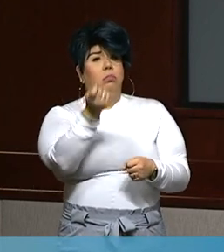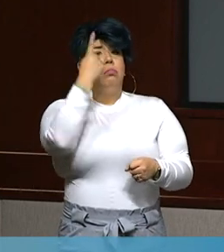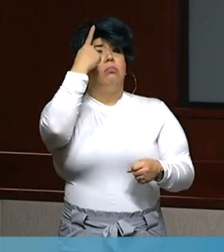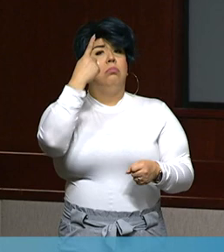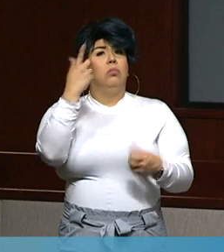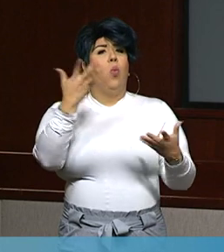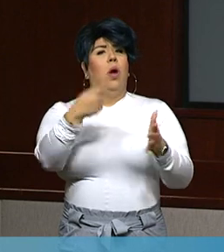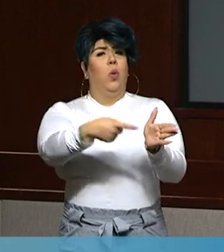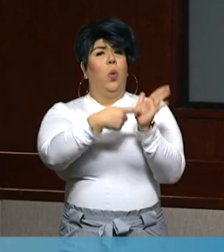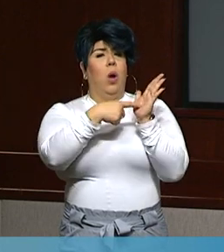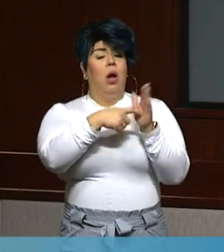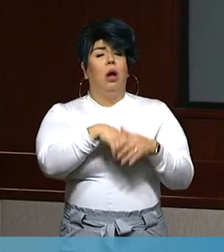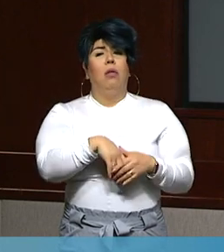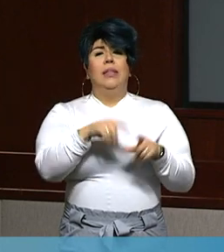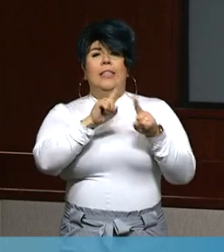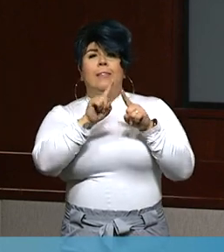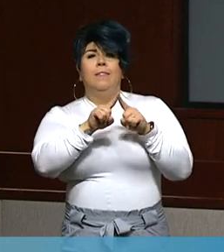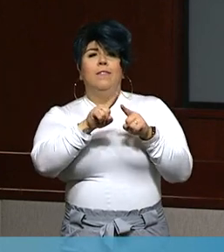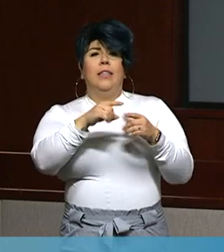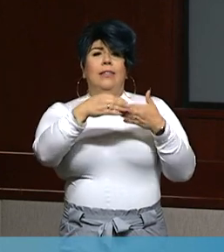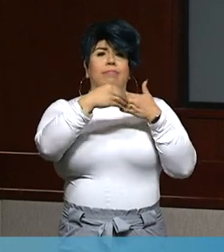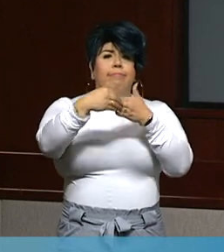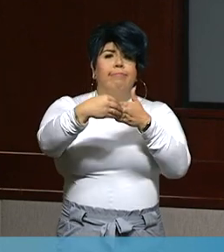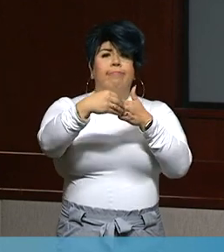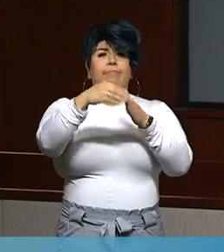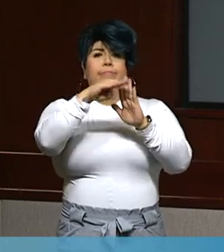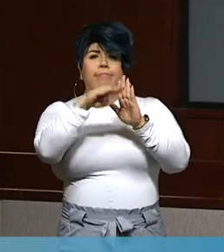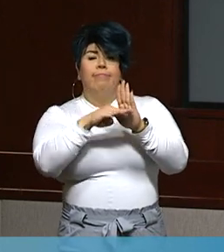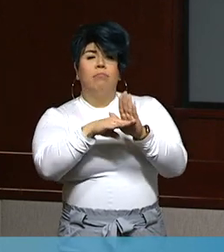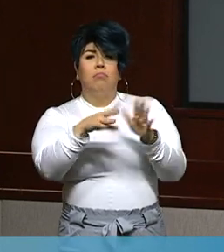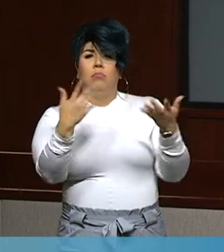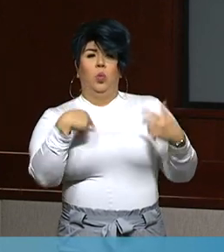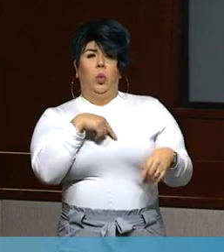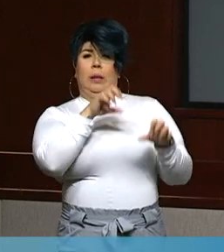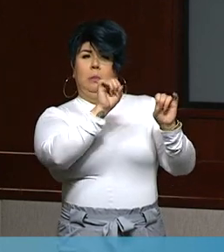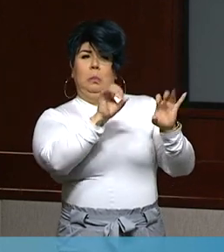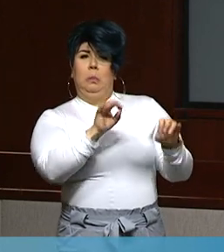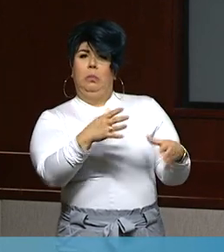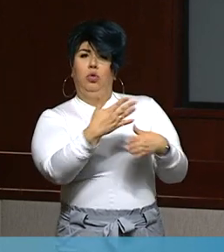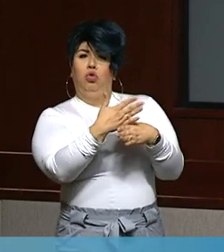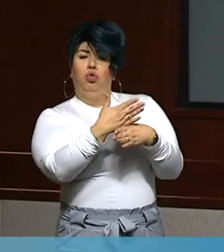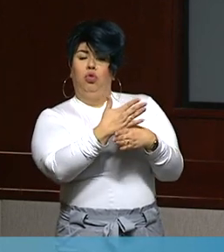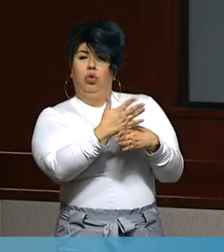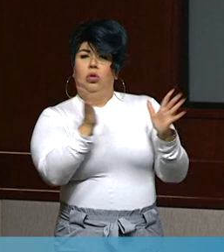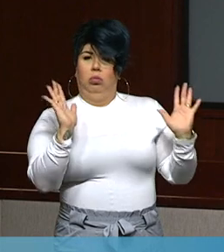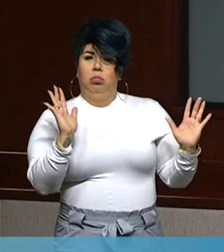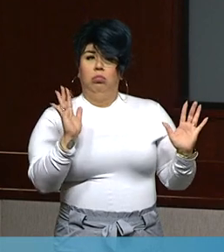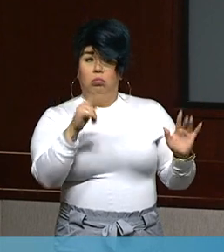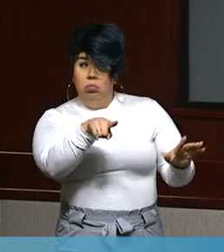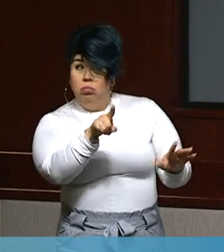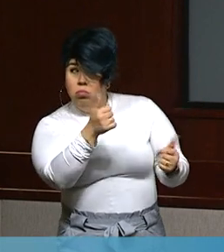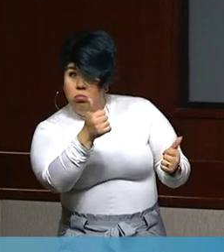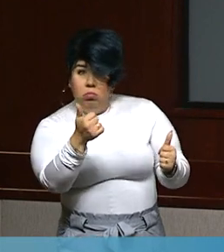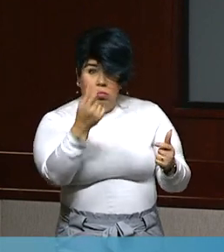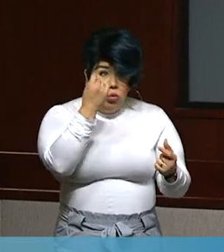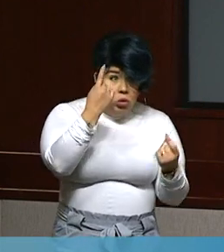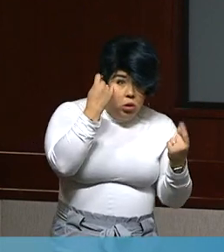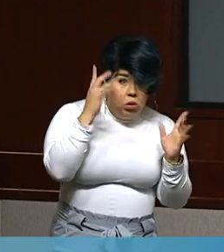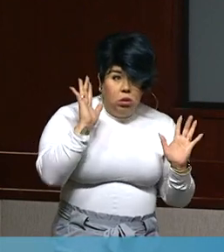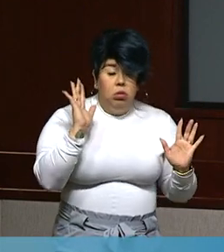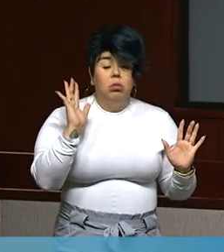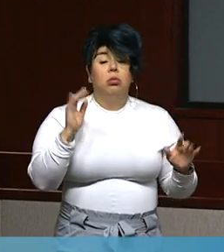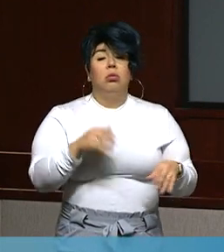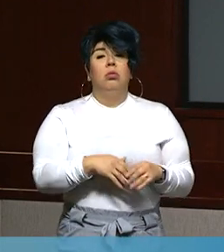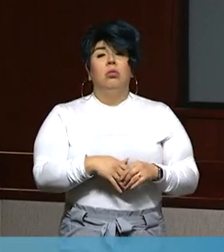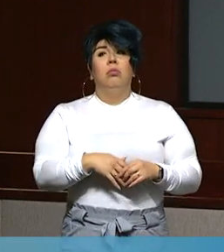the different directives of the state public health officials, ensuring that they have an understanding of what